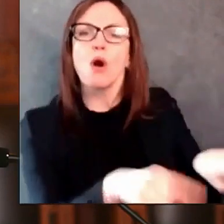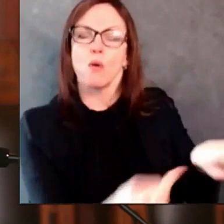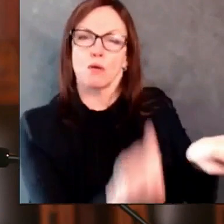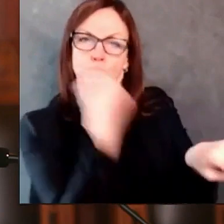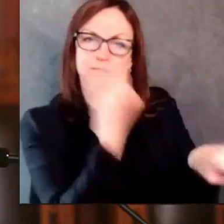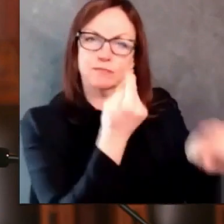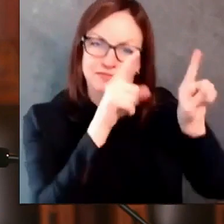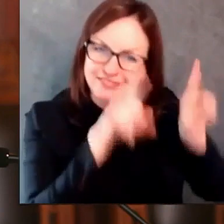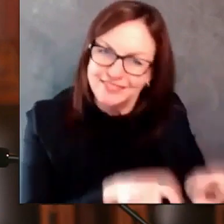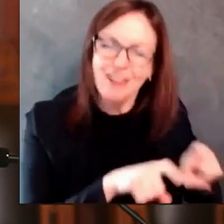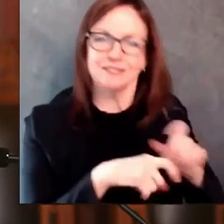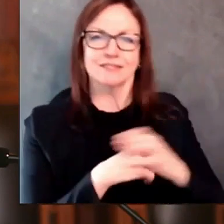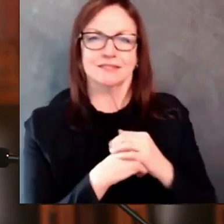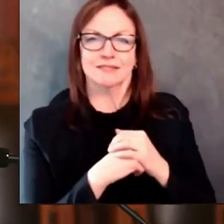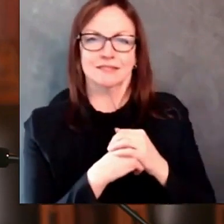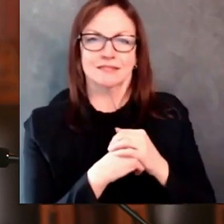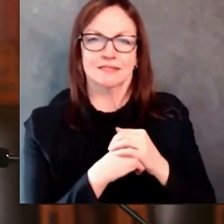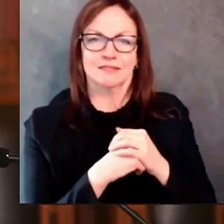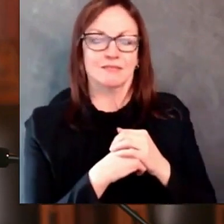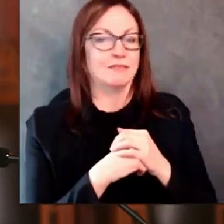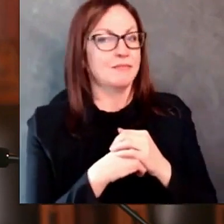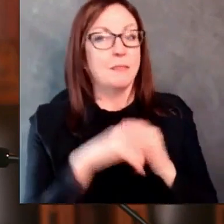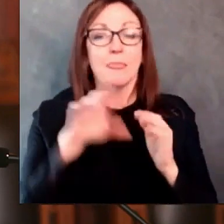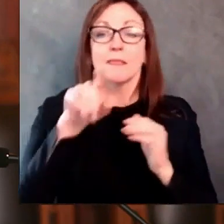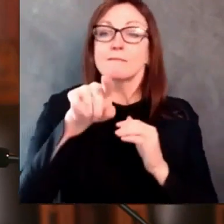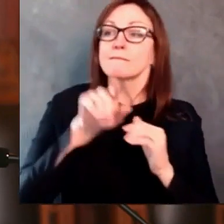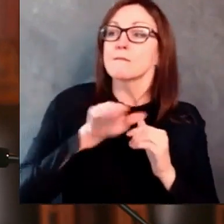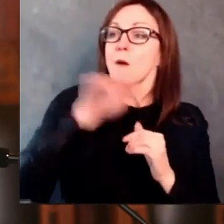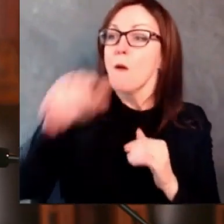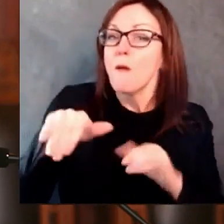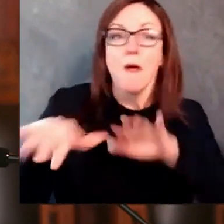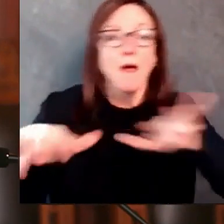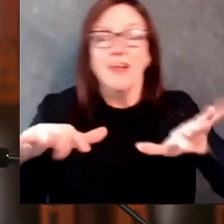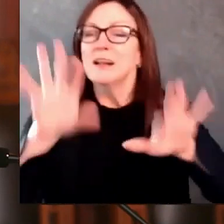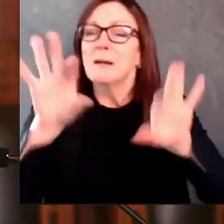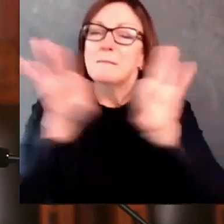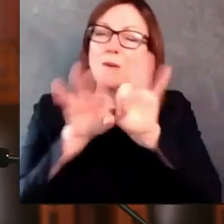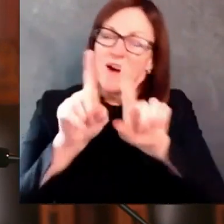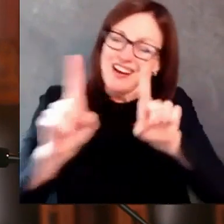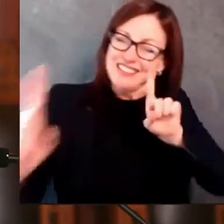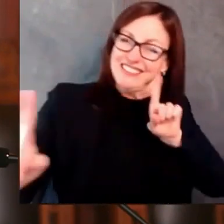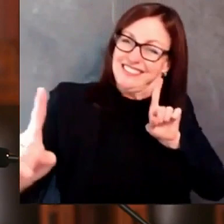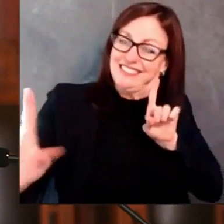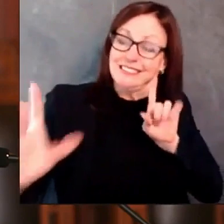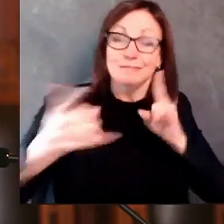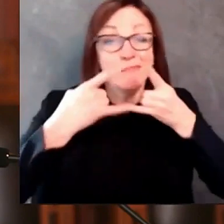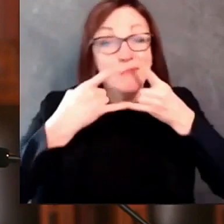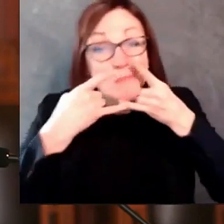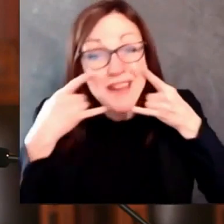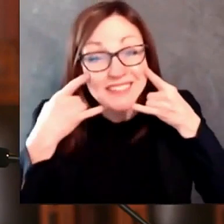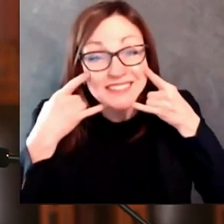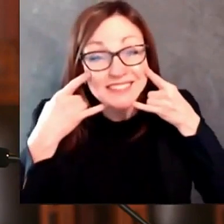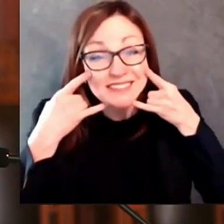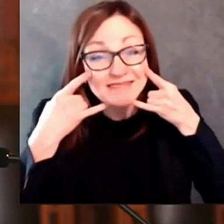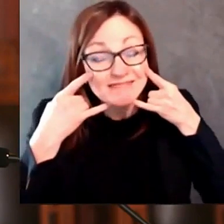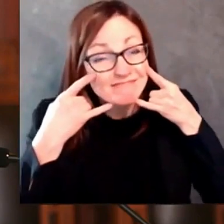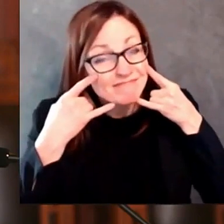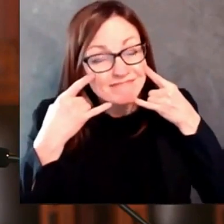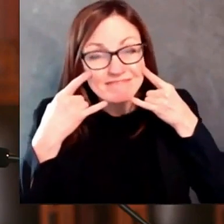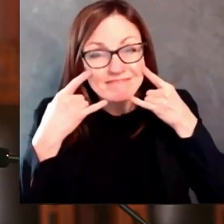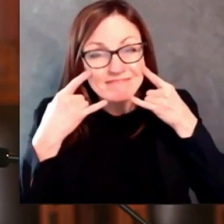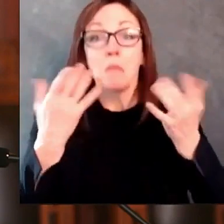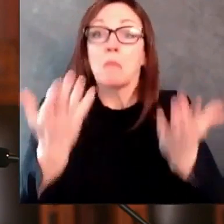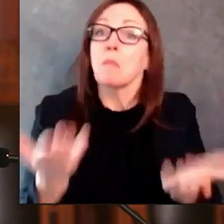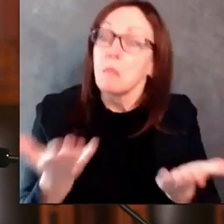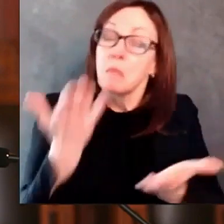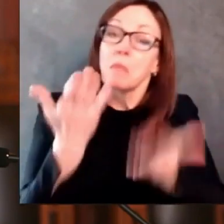test negative, please keep staying home and monitor your symptoms. If you have a strong network of, excuse me, we have a strong